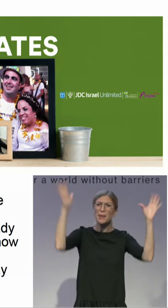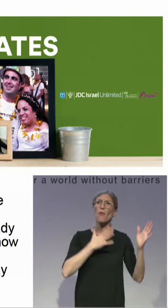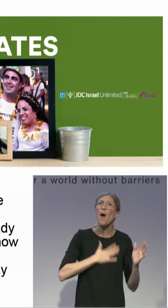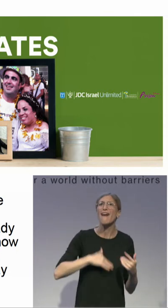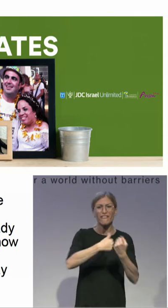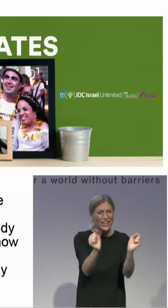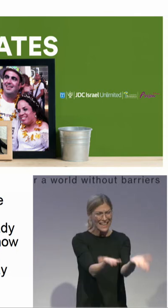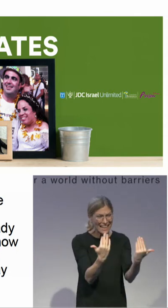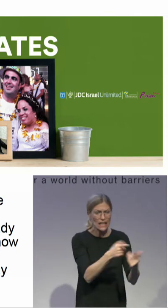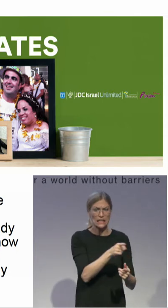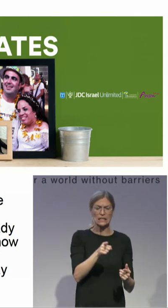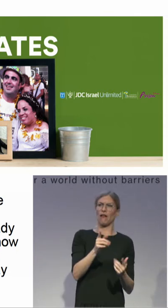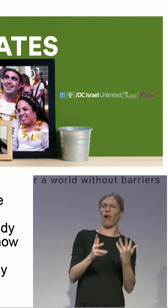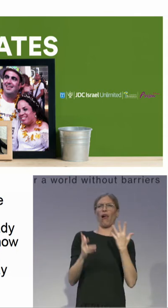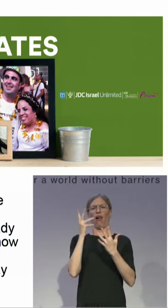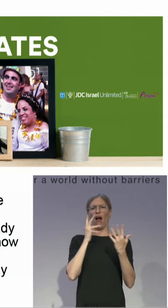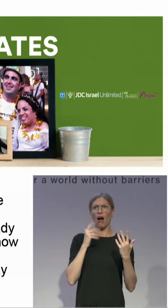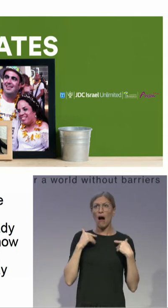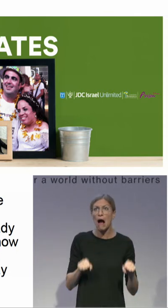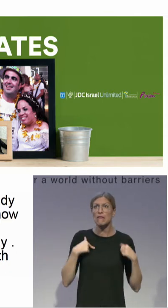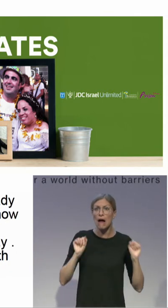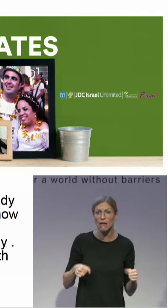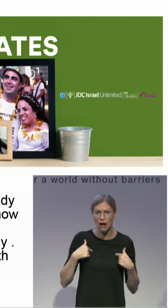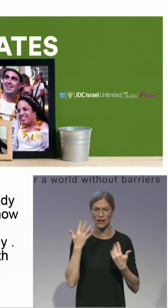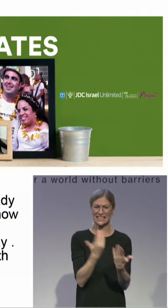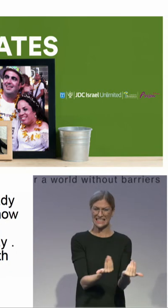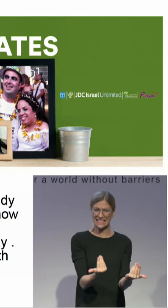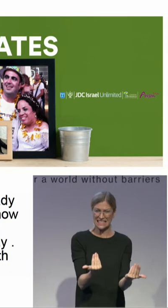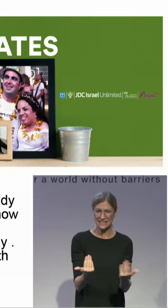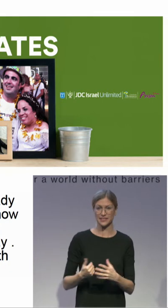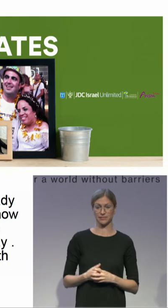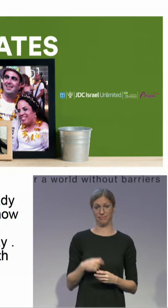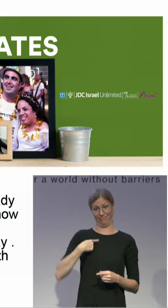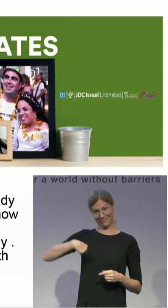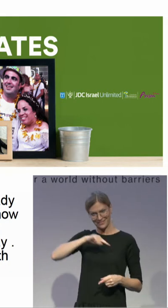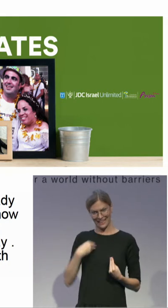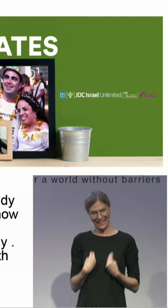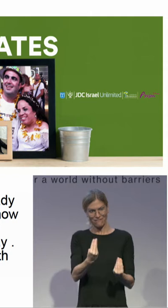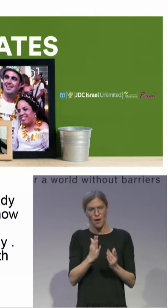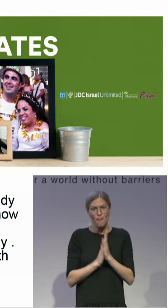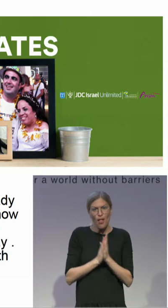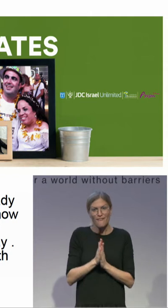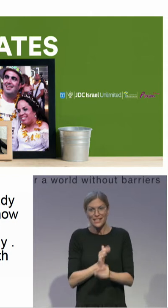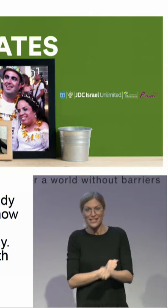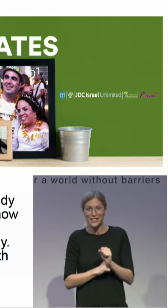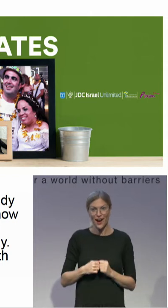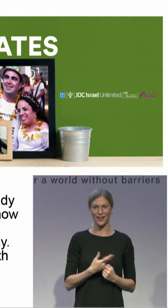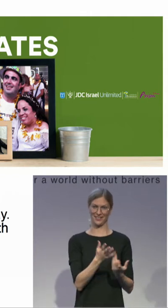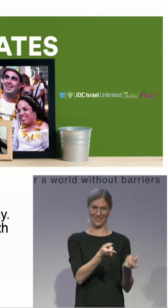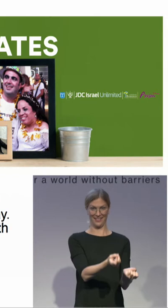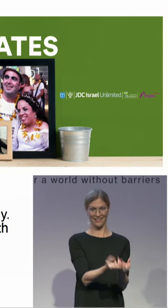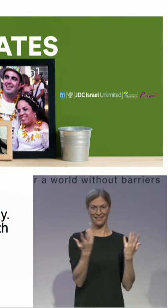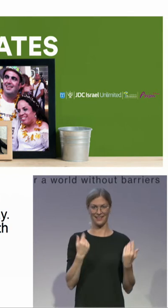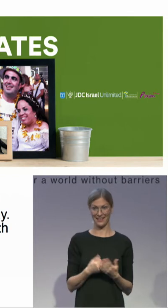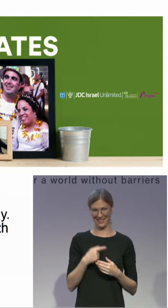us is stories of success like Yotam shared with us. We have people who got married. We have people